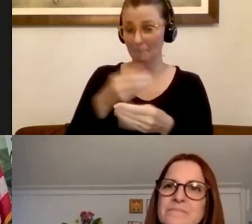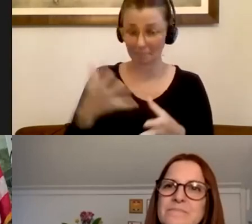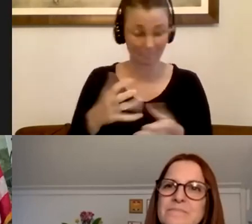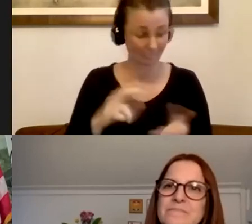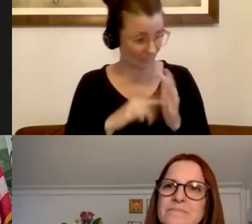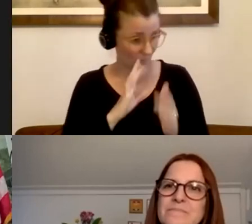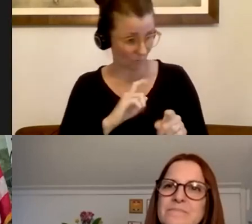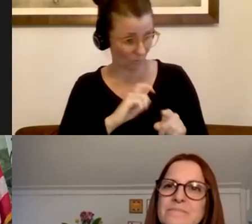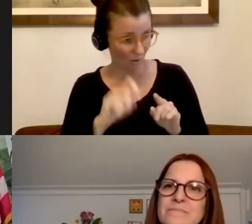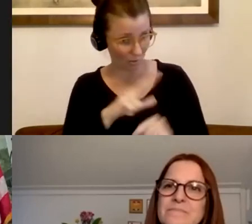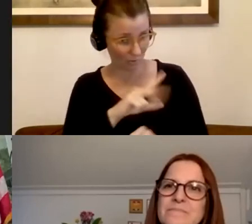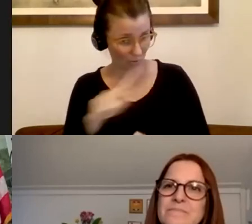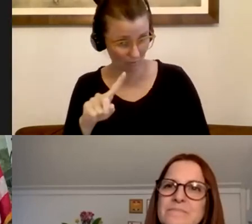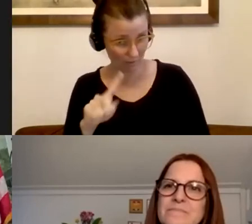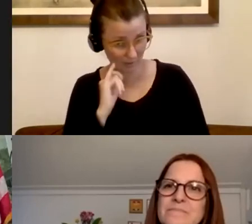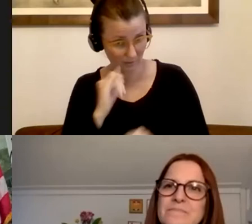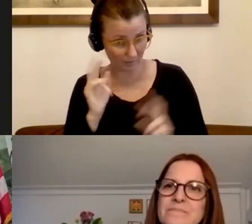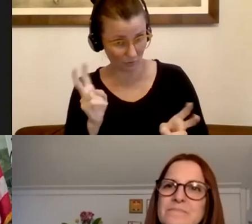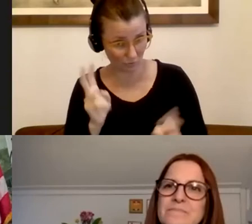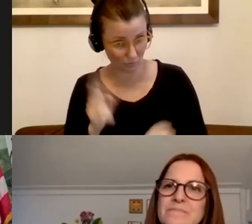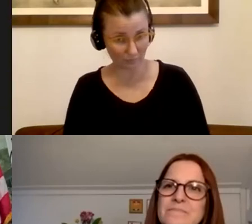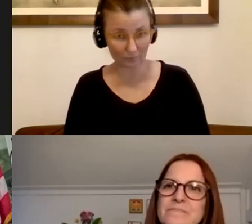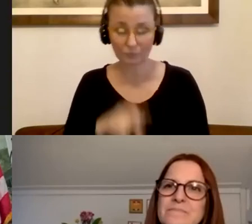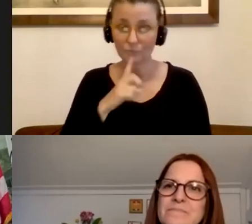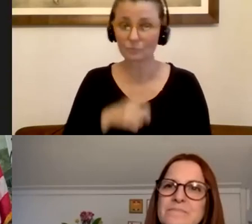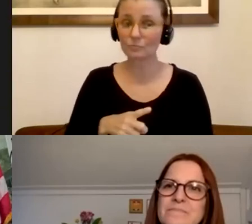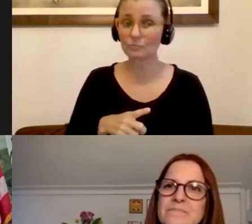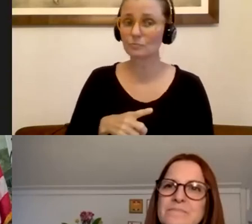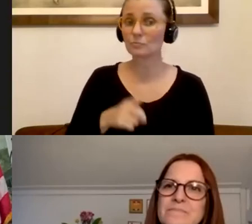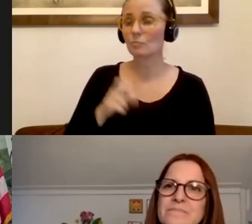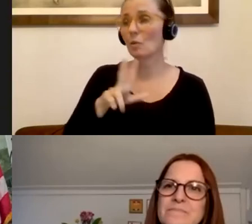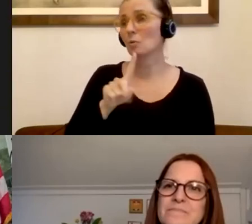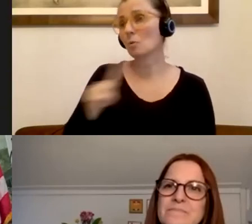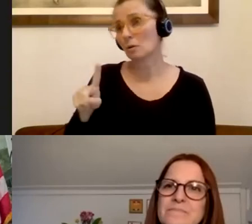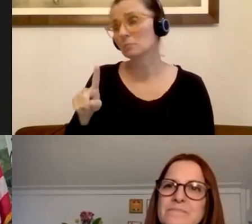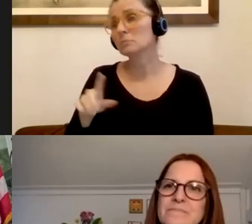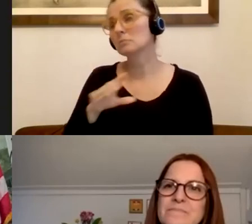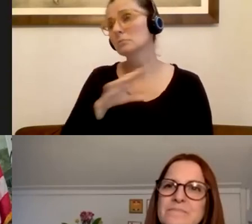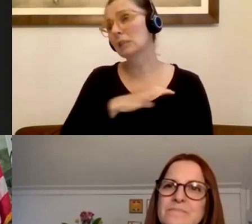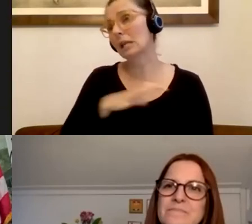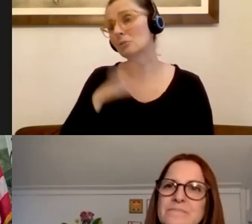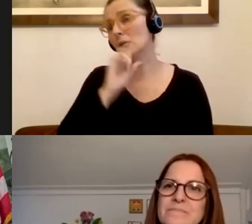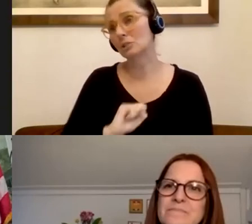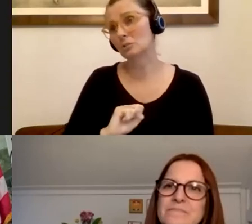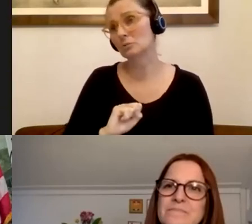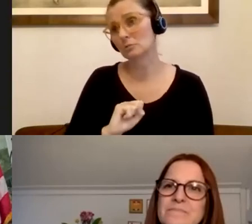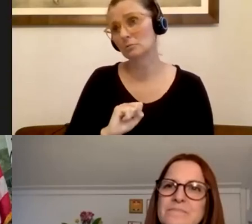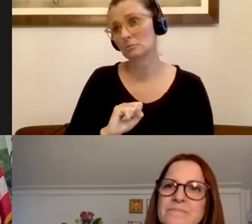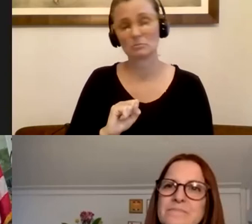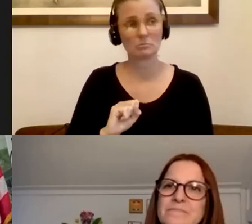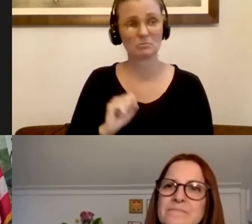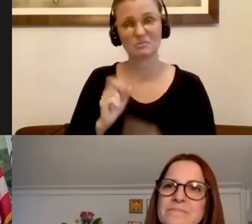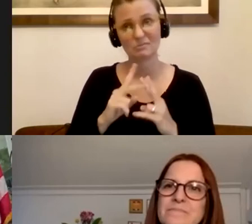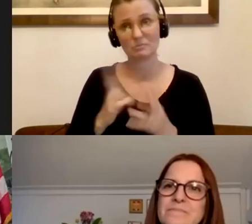if that were an issue? Sure. 311, counsel and agent, uh, we'll, we'll, if they call 311, we'll direct them. Okay.